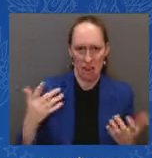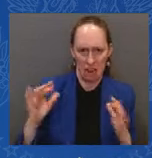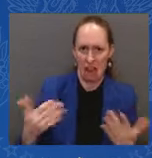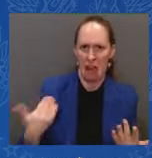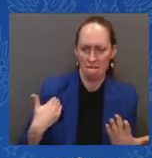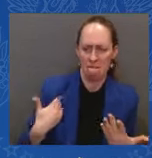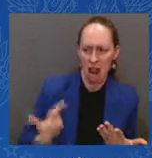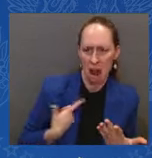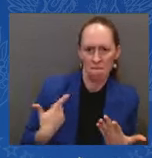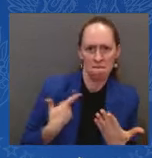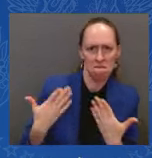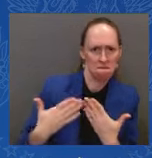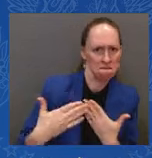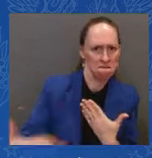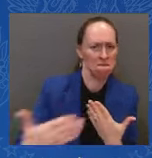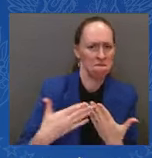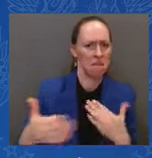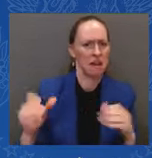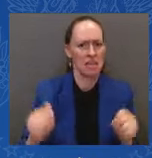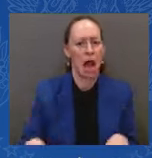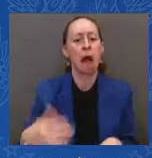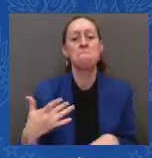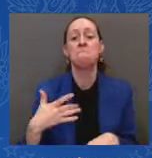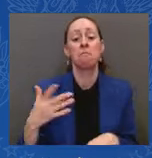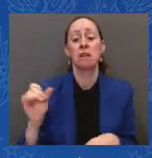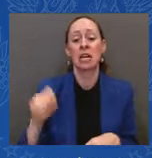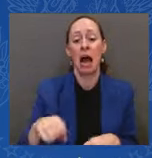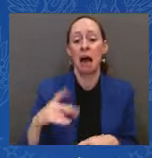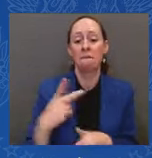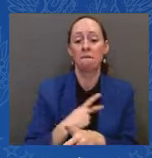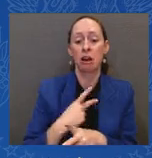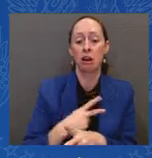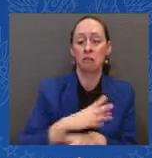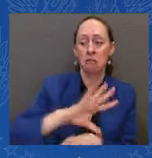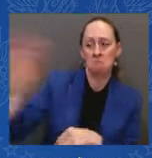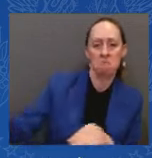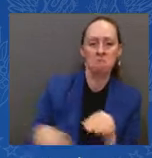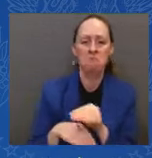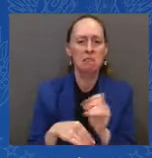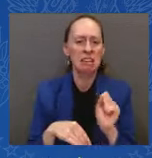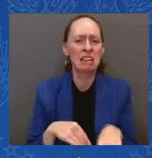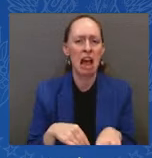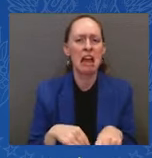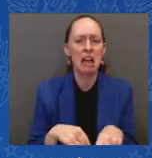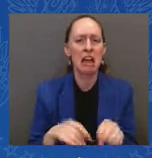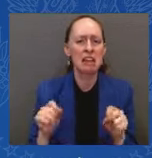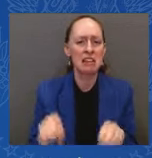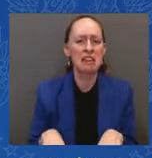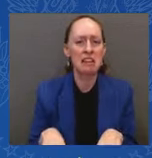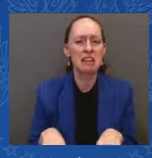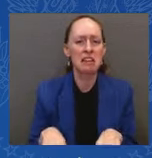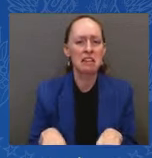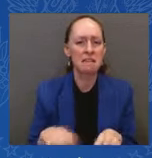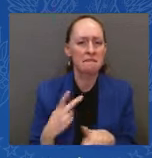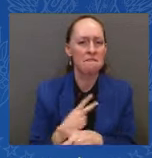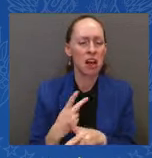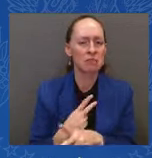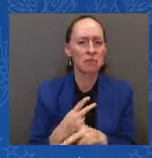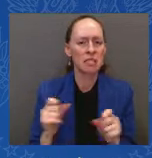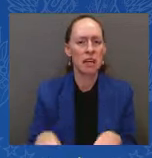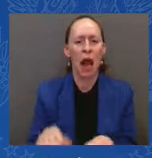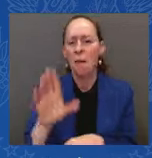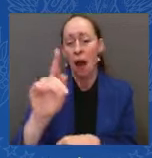to find funding for that. But I'm not going to get into that now. Mr. President, have you promised President Zelenskyy's attack on